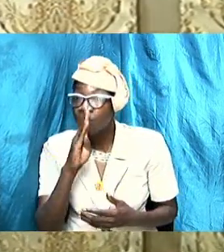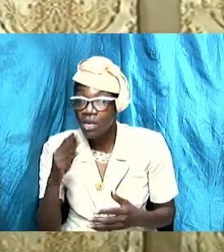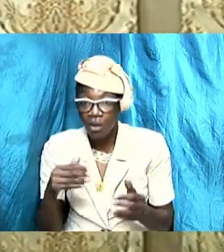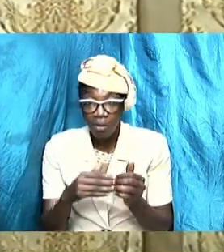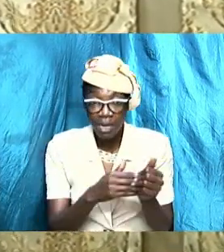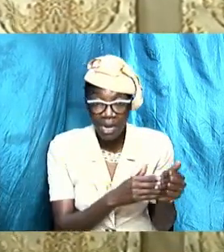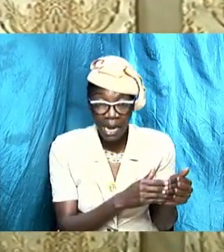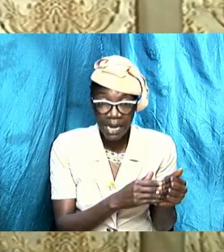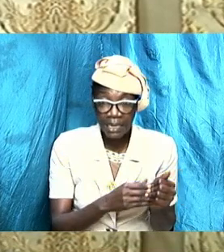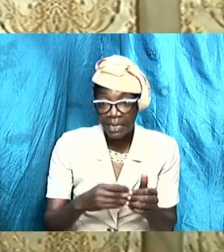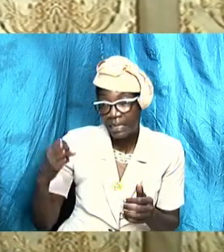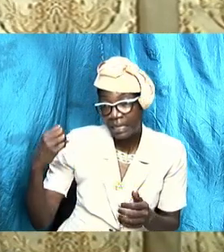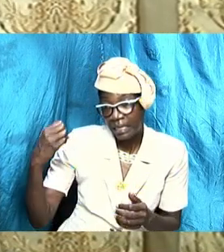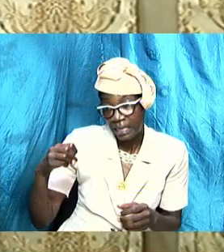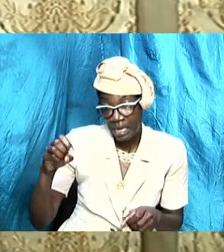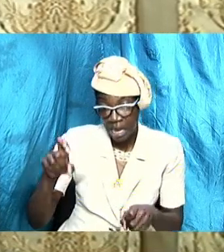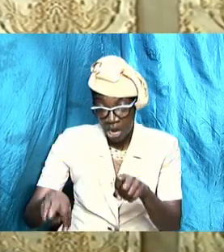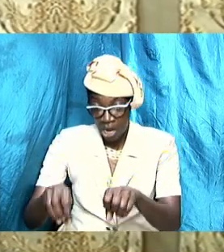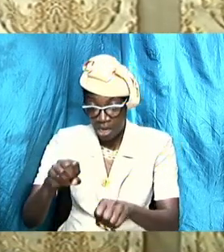to be our light